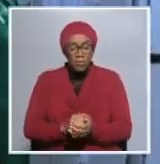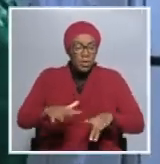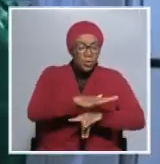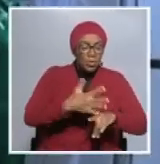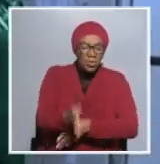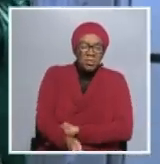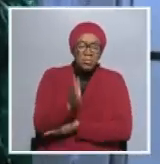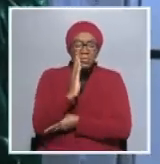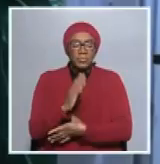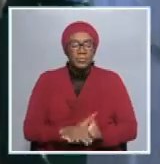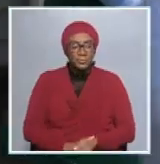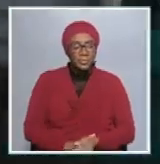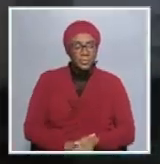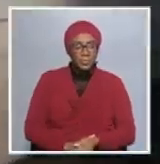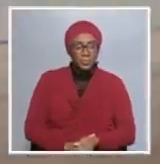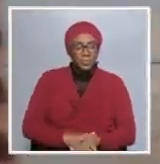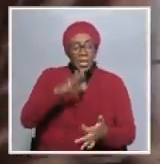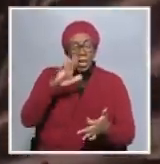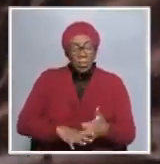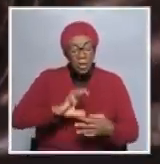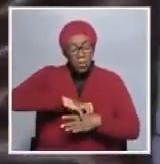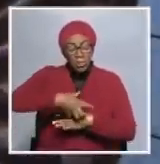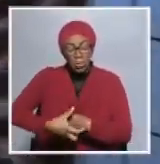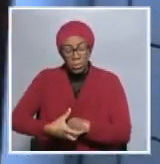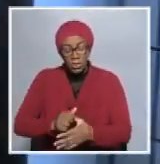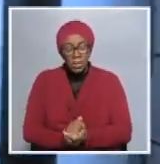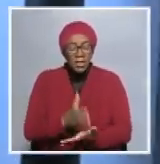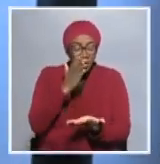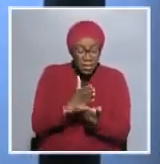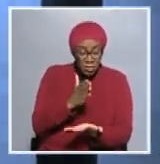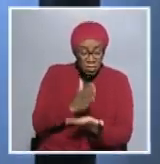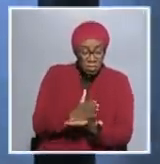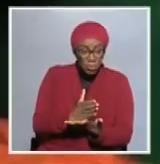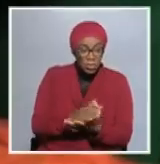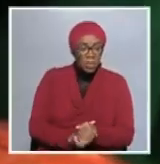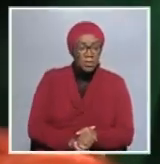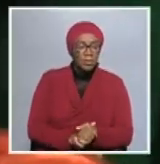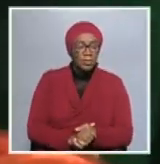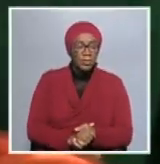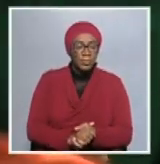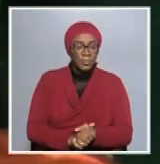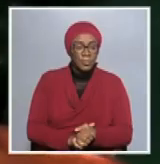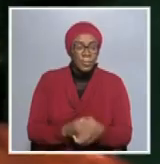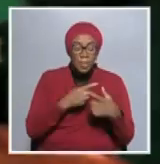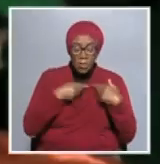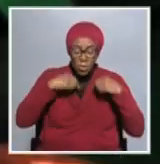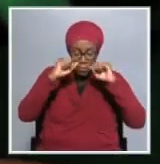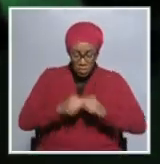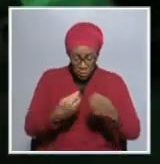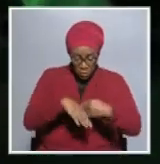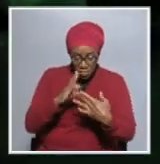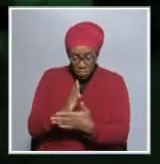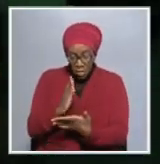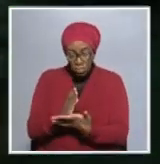Well, in terms of losing out, the truth is that we need to mainstream the northern of the communal area